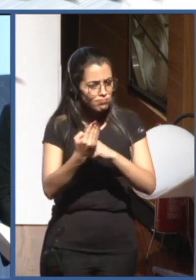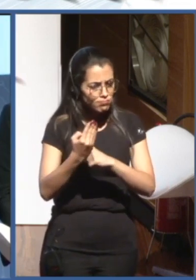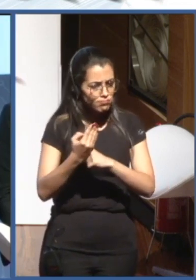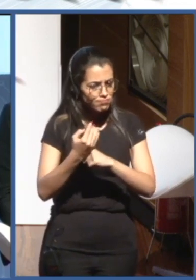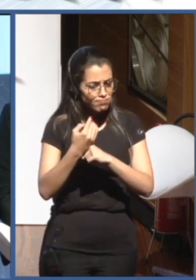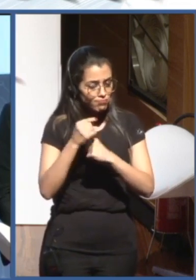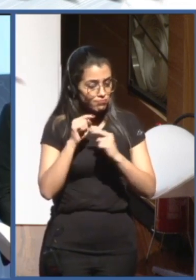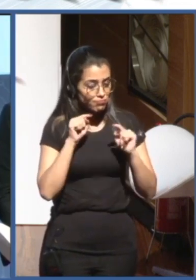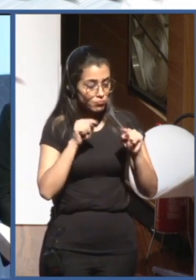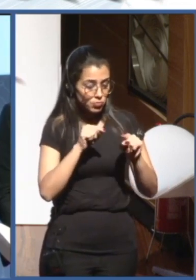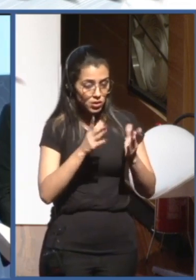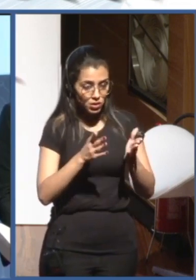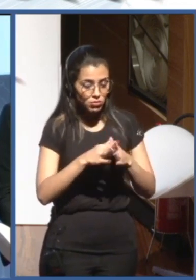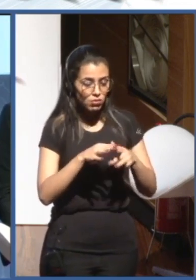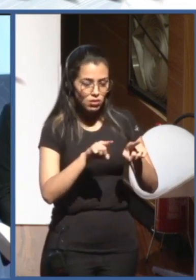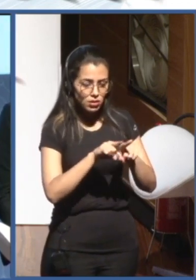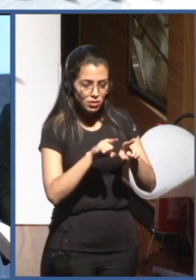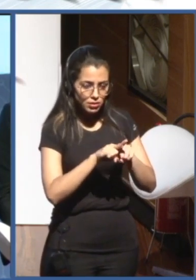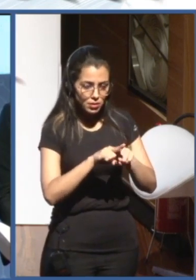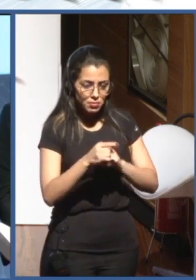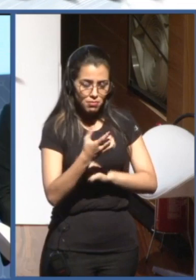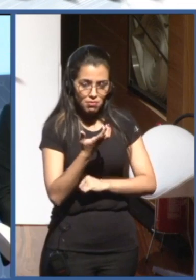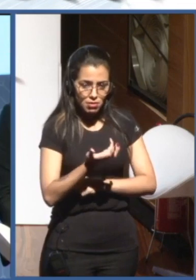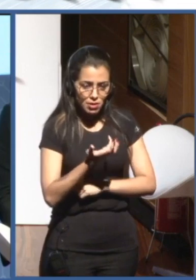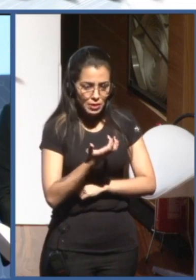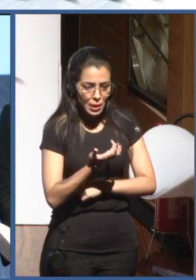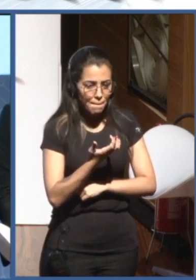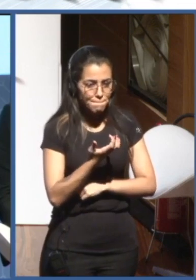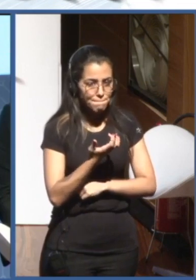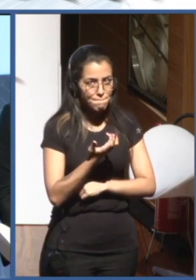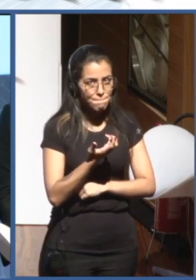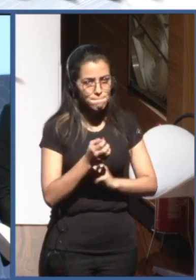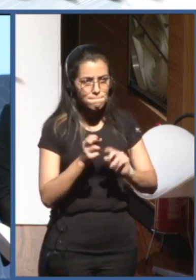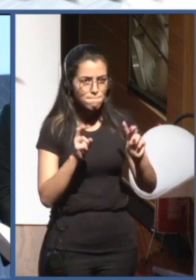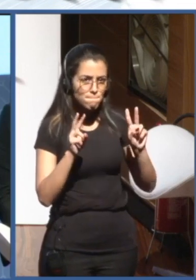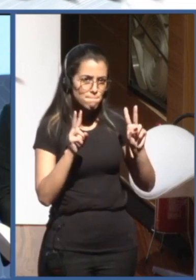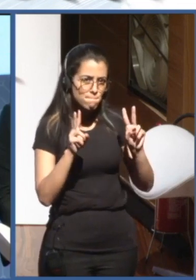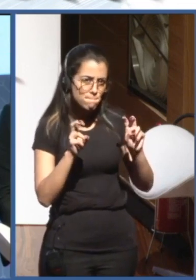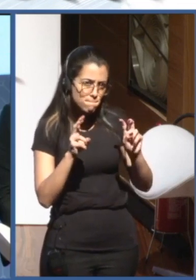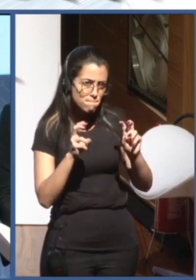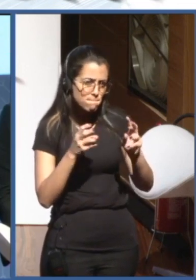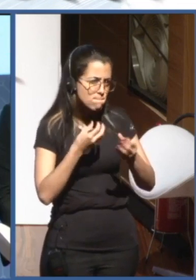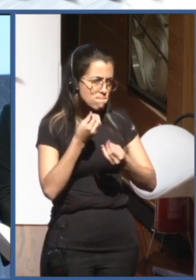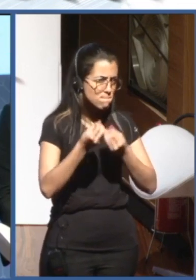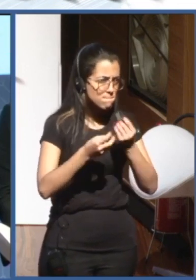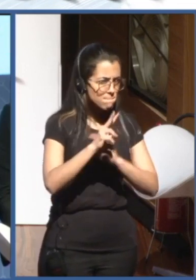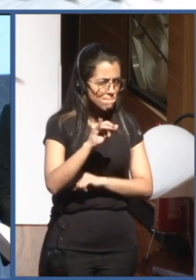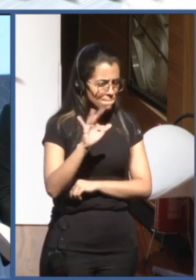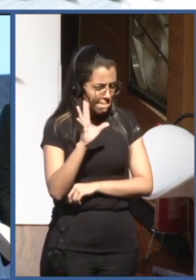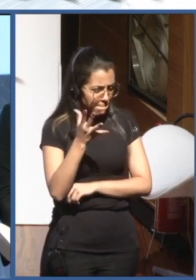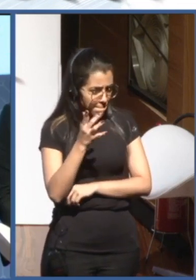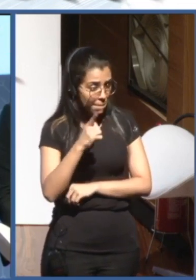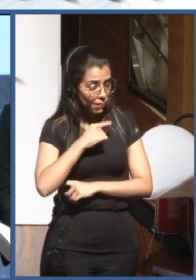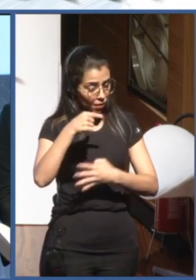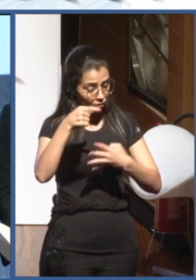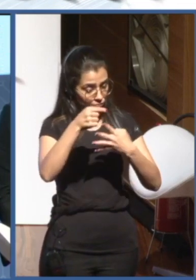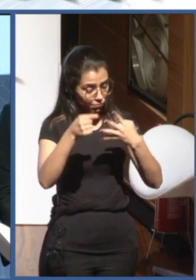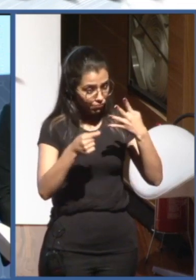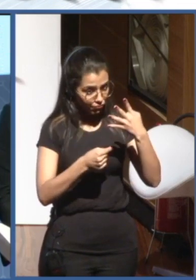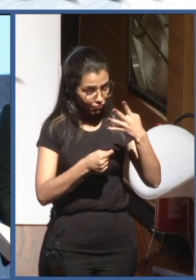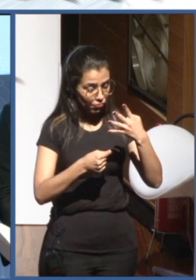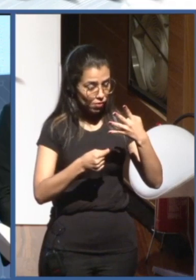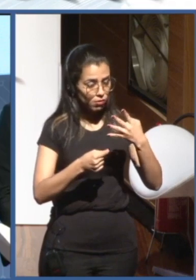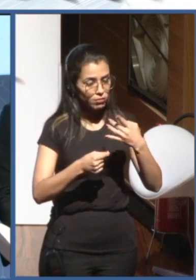observatory. Now, in terms of what it will look like, it's going to have four pillars. One of the pillars will be the AI principles and their